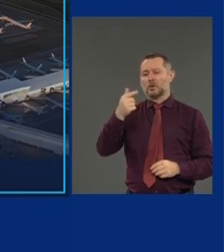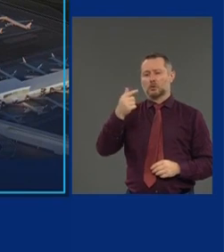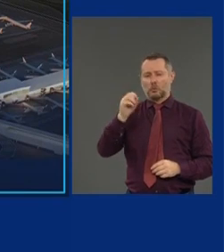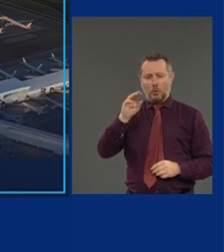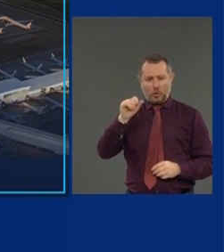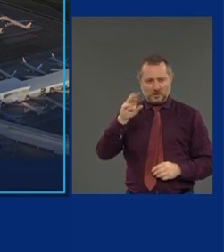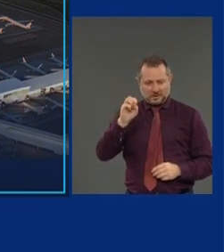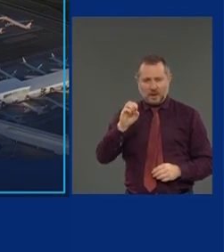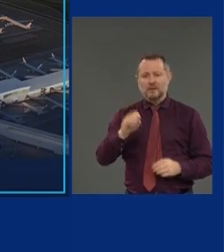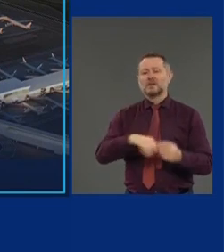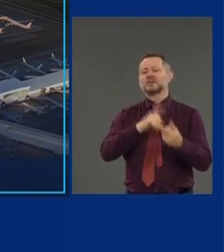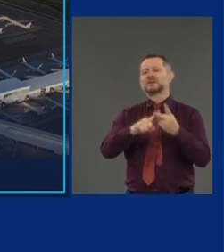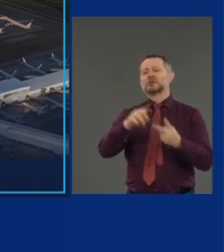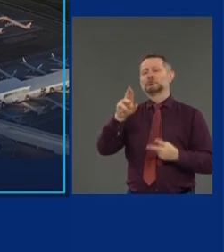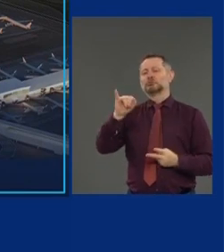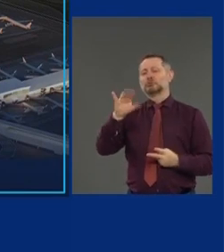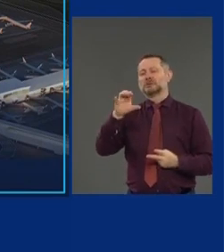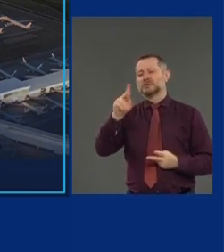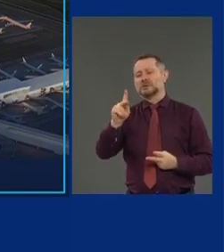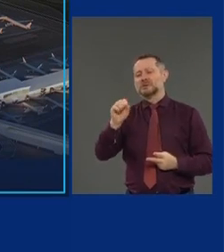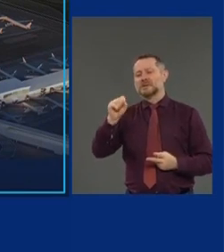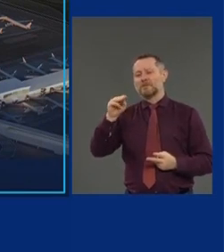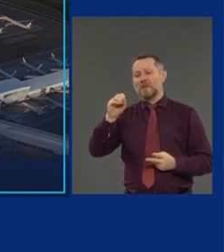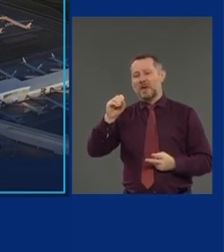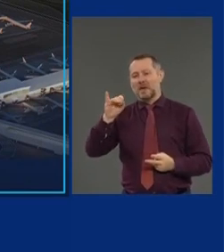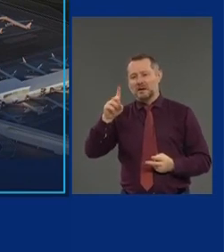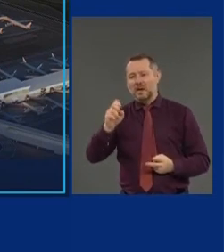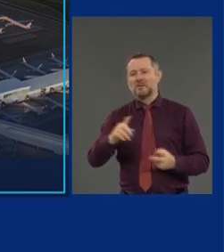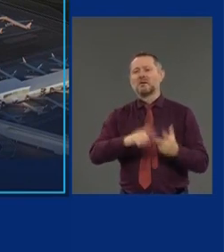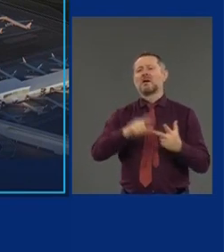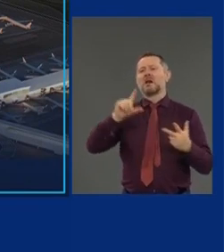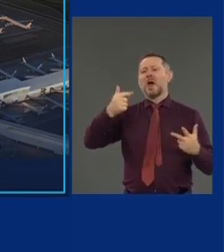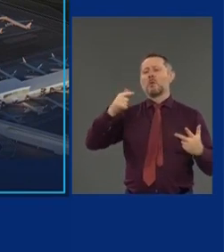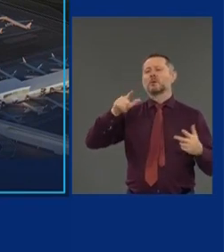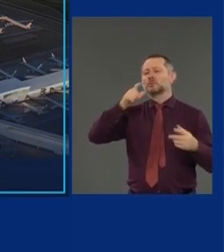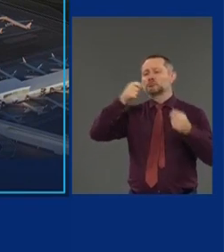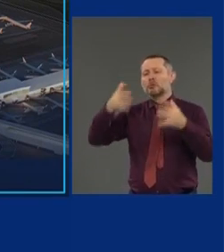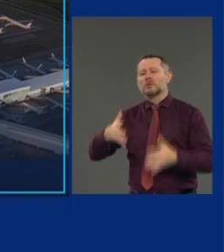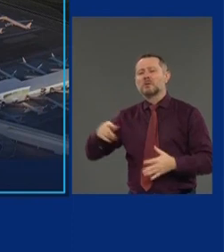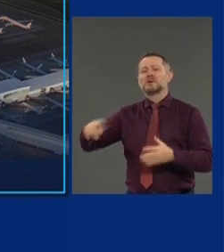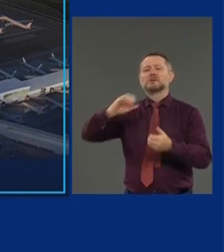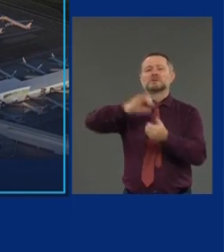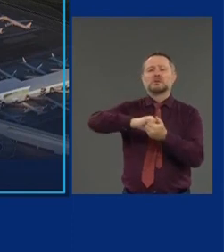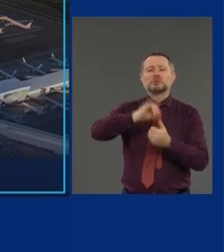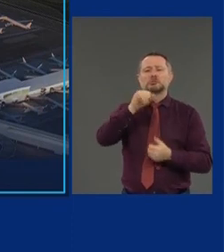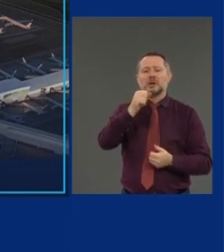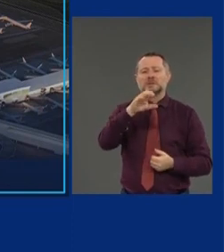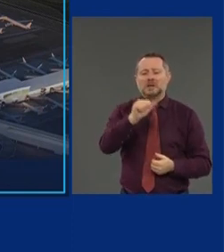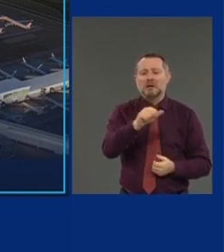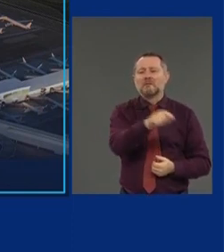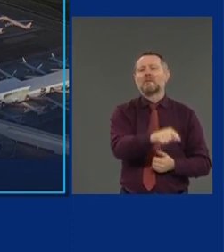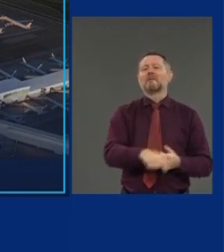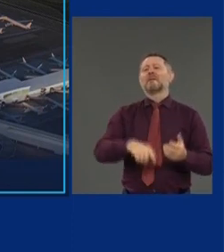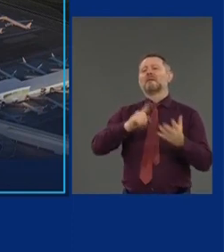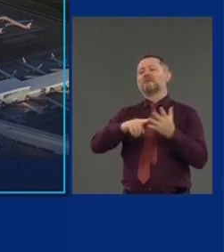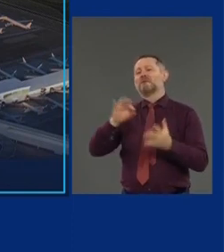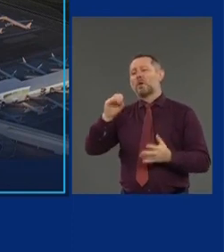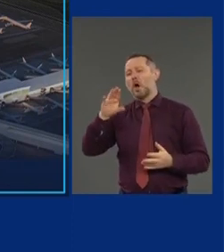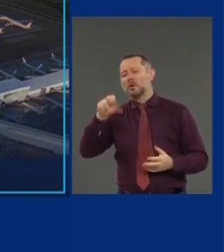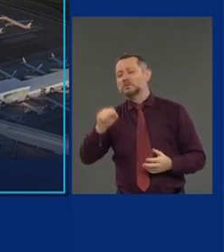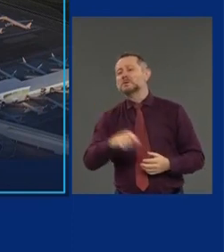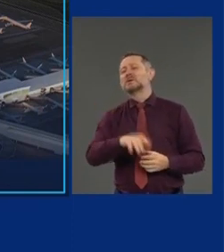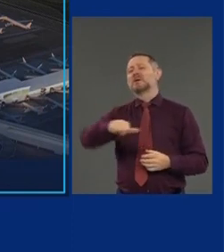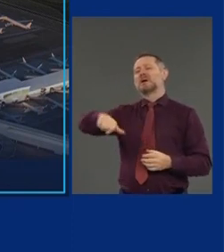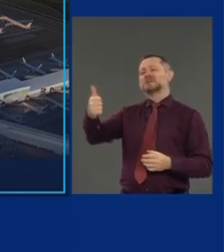Rich Smythe, LaGuardia Project Director, and his colleague Jessica Force. Jim Sturace, Chief Engineer, his colleagues Saverio